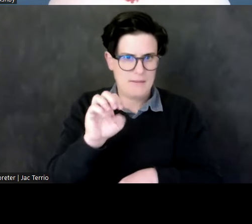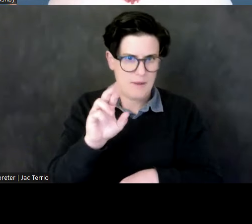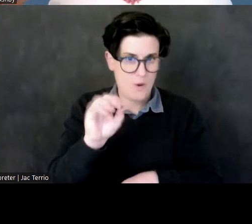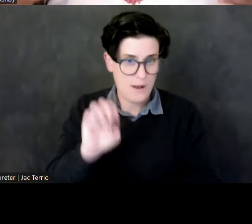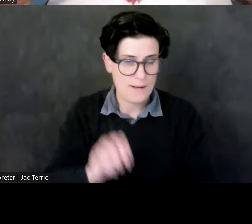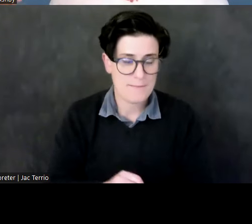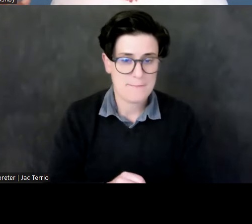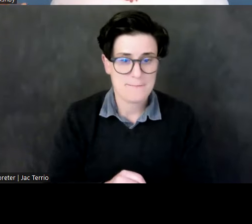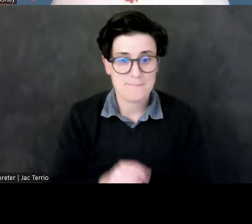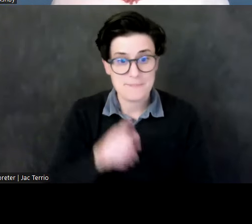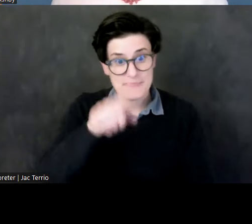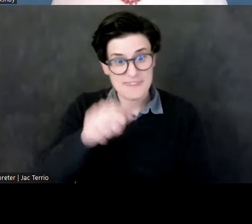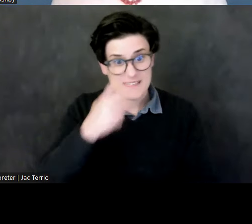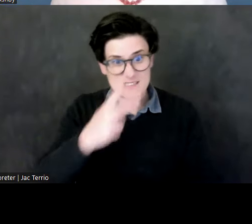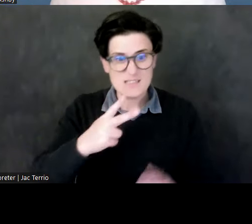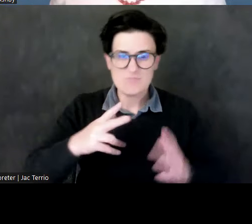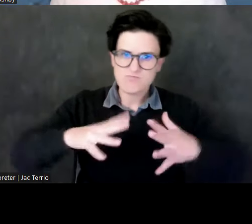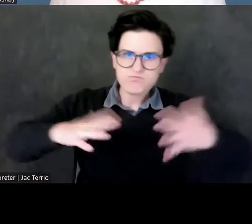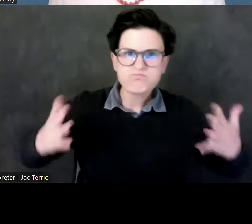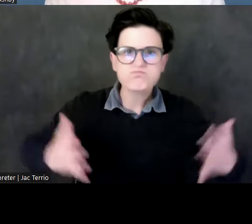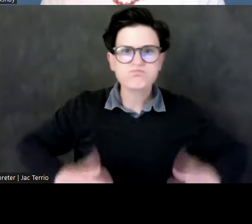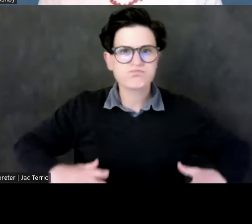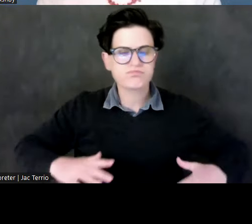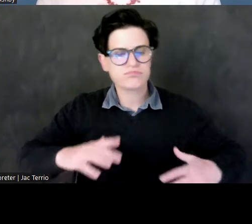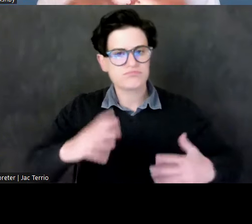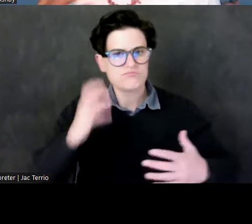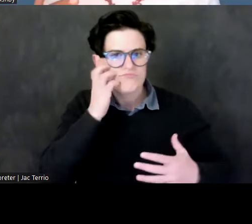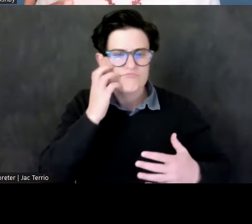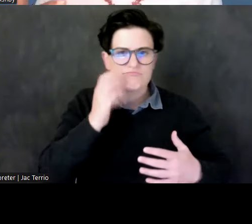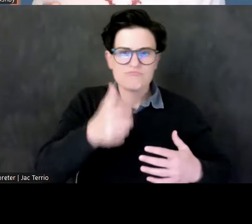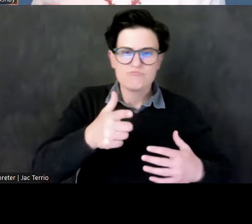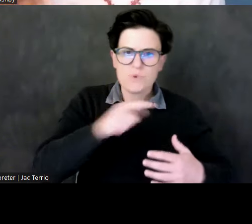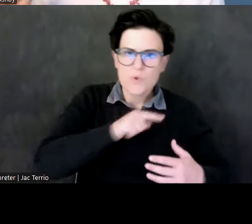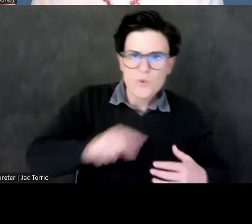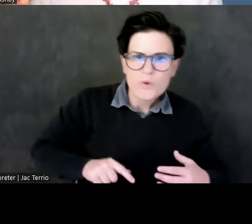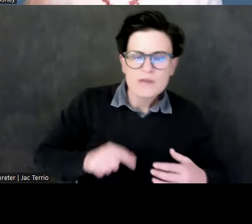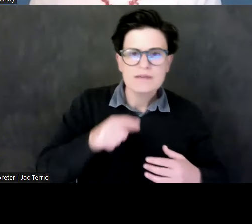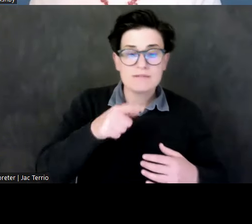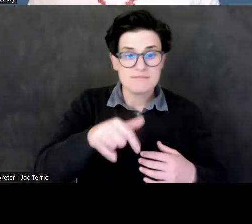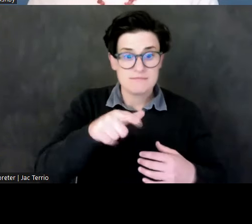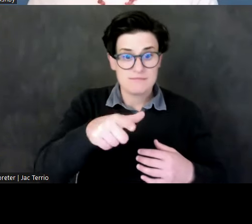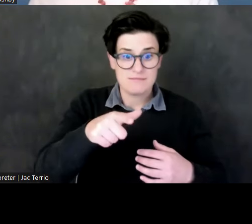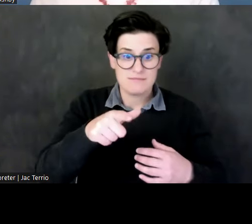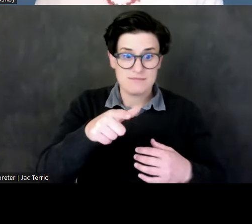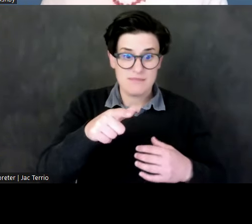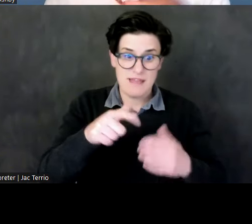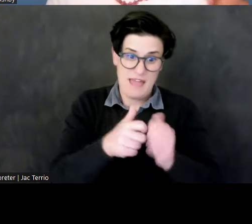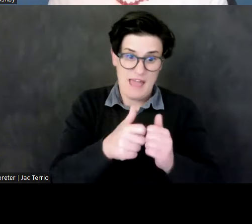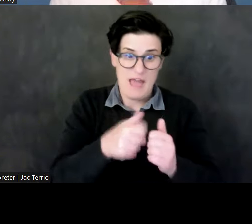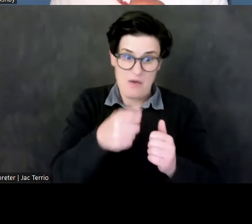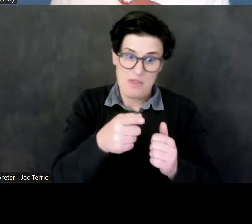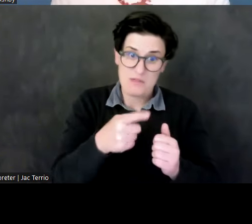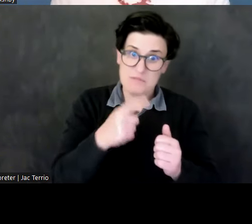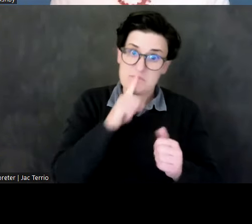big voluptuous queen with this is how they present themselves and perhaps I believe how they actually looked. And